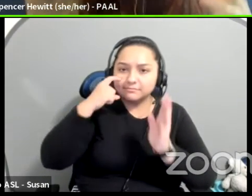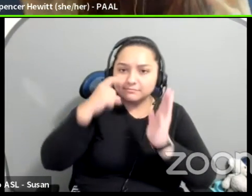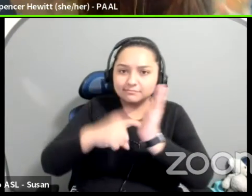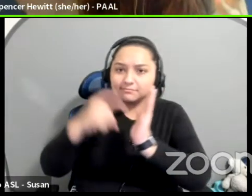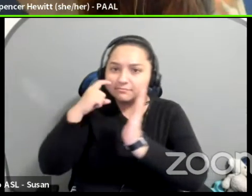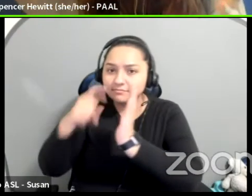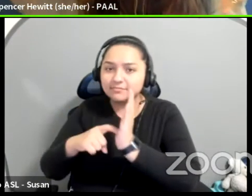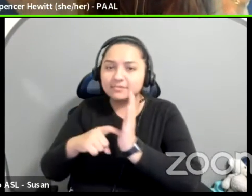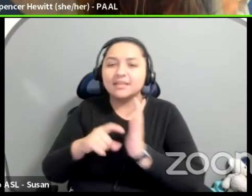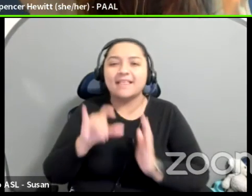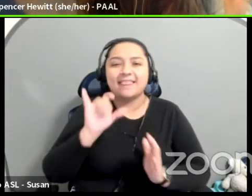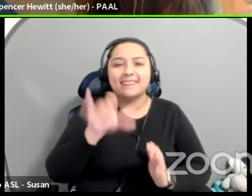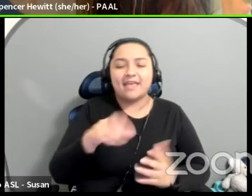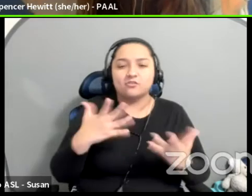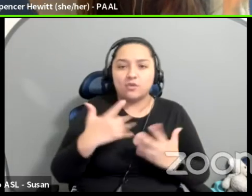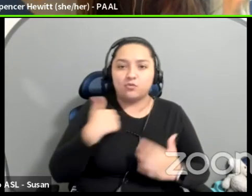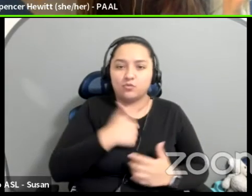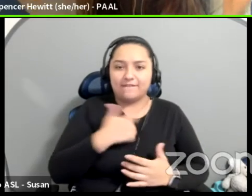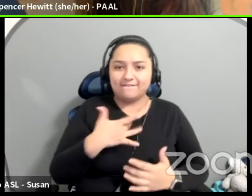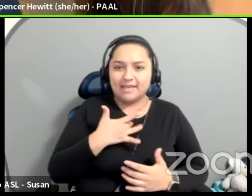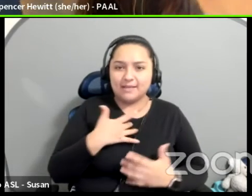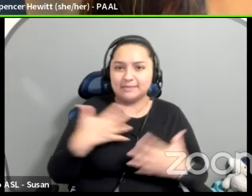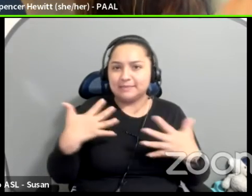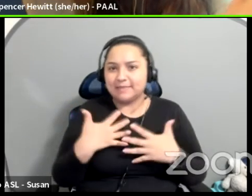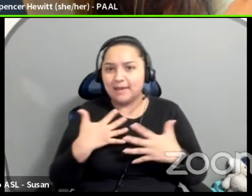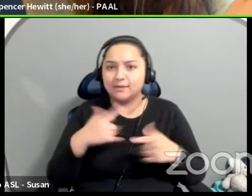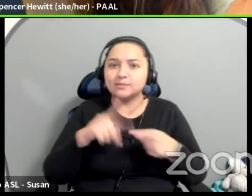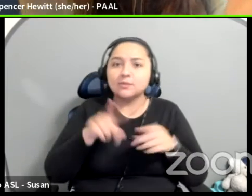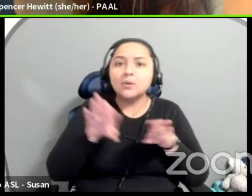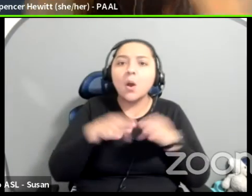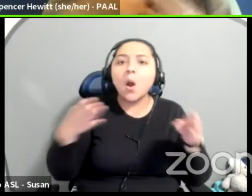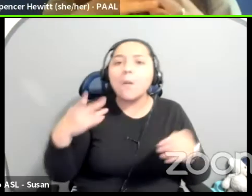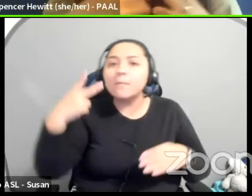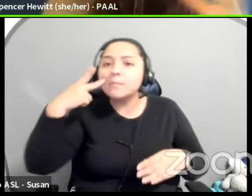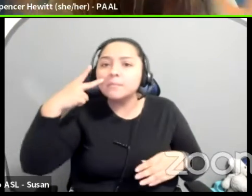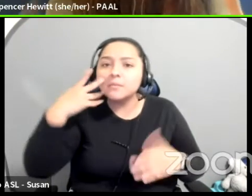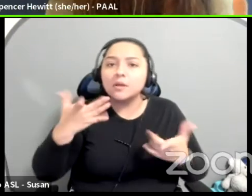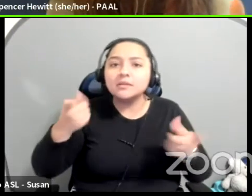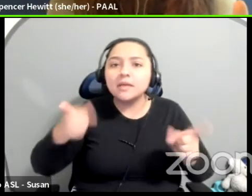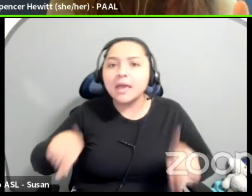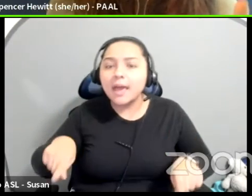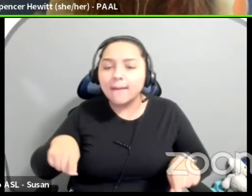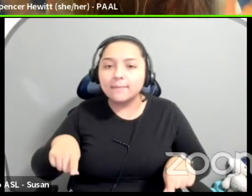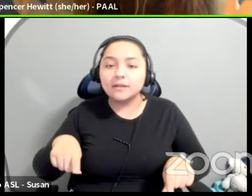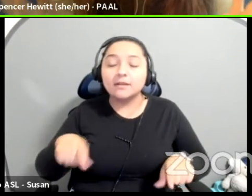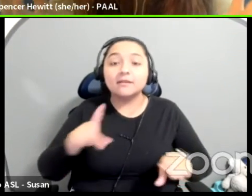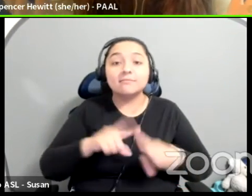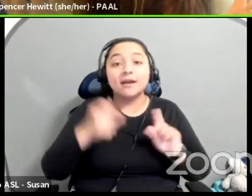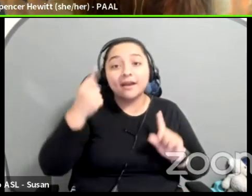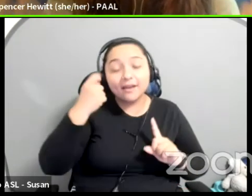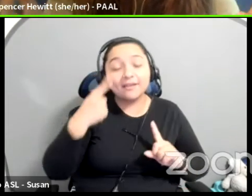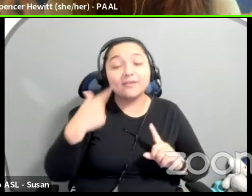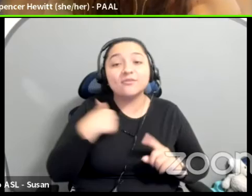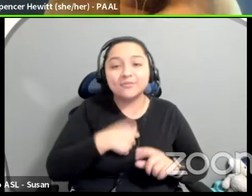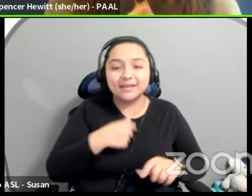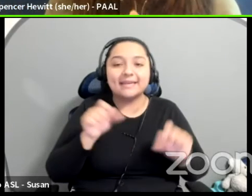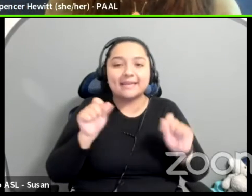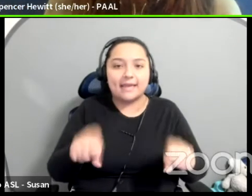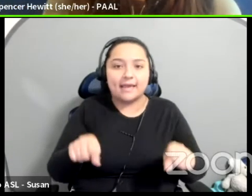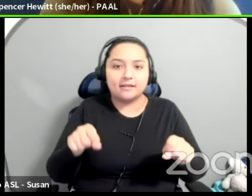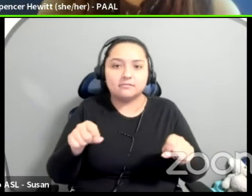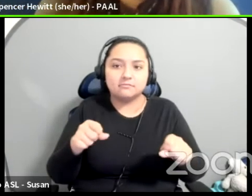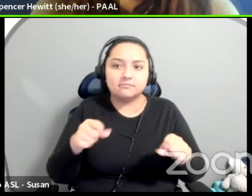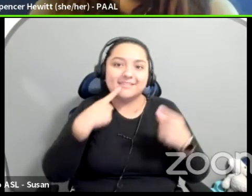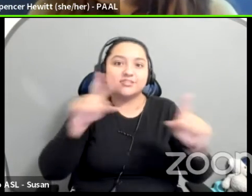think we're opening Pandora's box and to a certain extent we are, but we're not opening Pandora's box in a way that's unachievable. We're asking folks to engage with what's actually